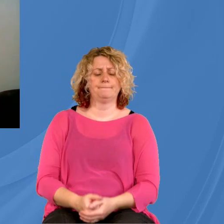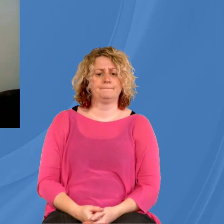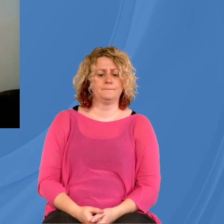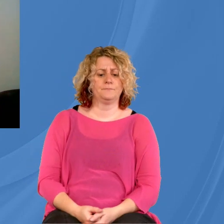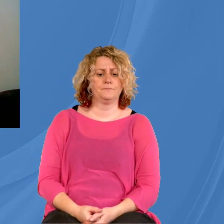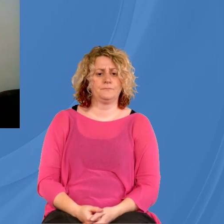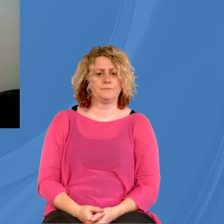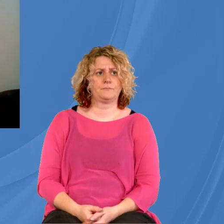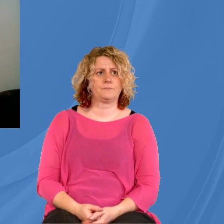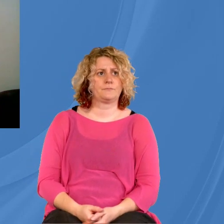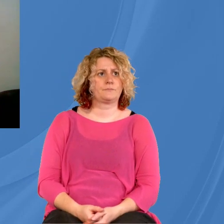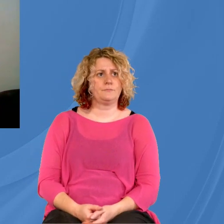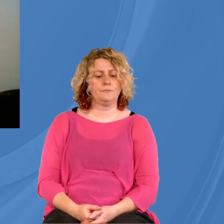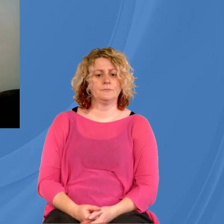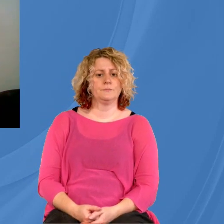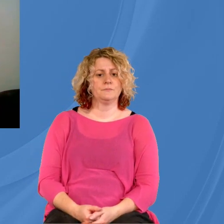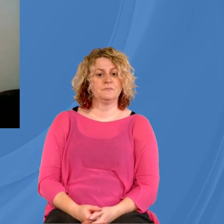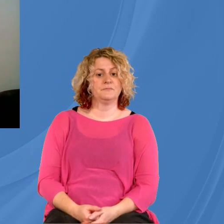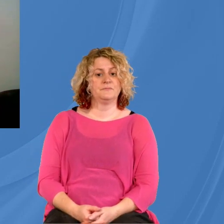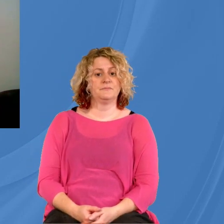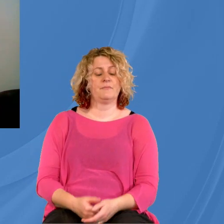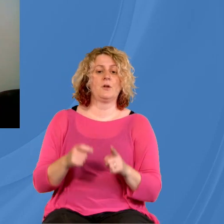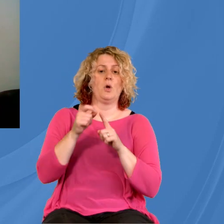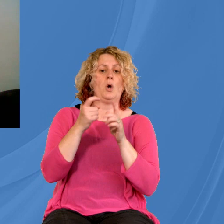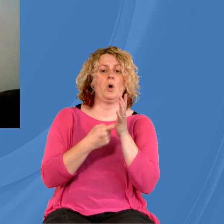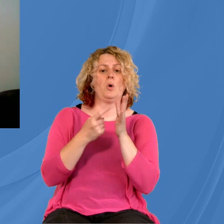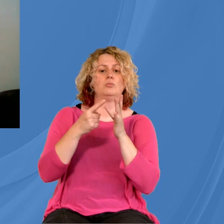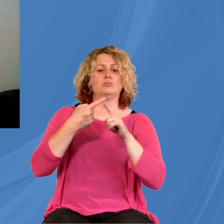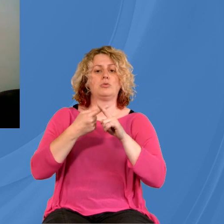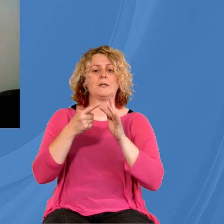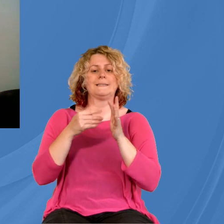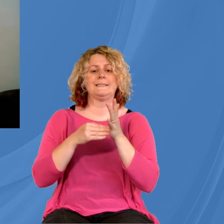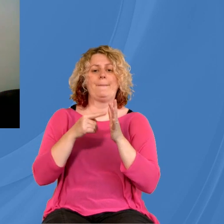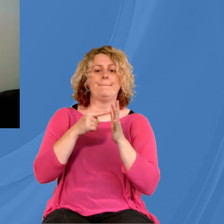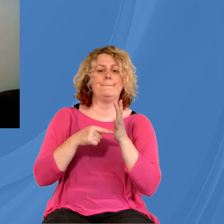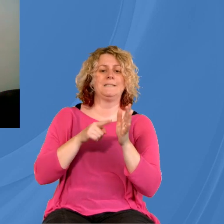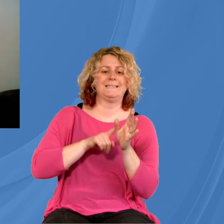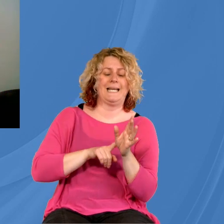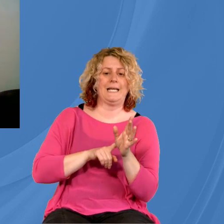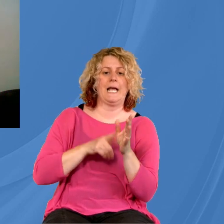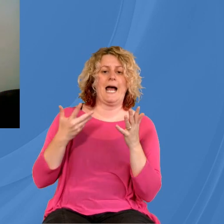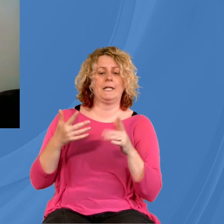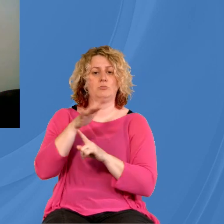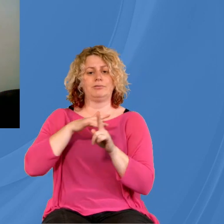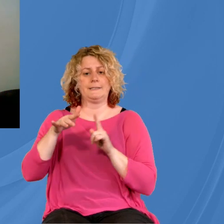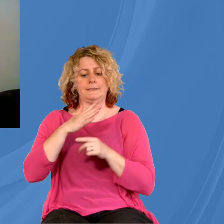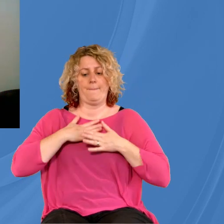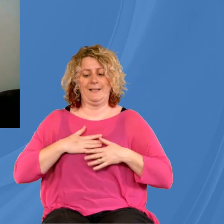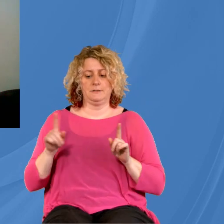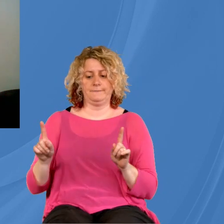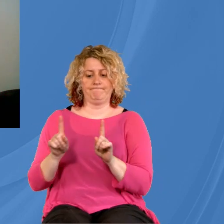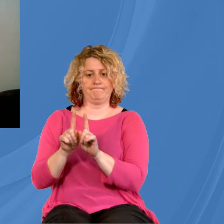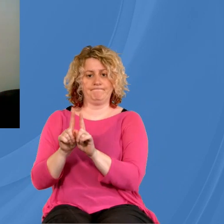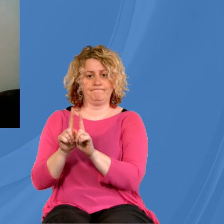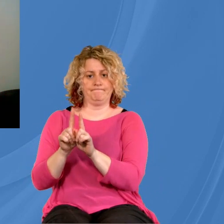And that insight about proximity and presence is really important, isn't it? It works the other way around. Just because someone is physically near us doesn't necessarily mean